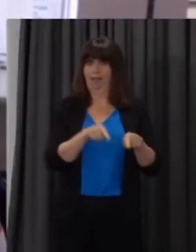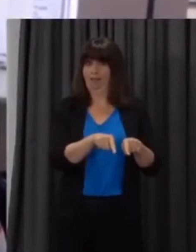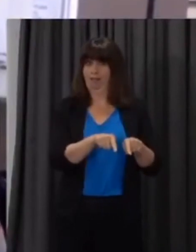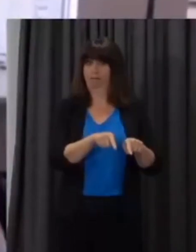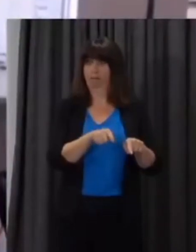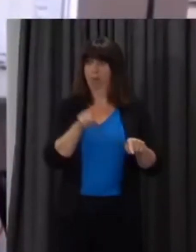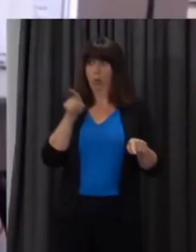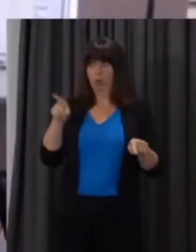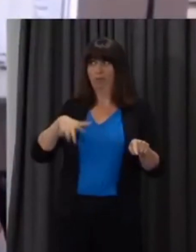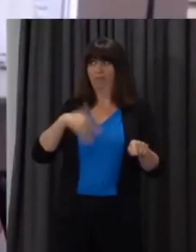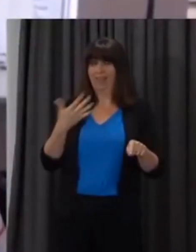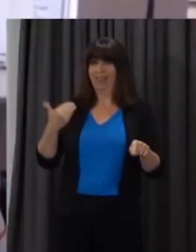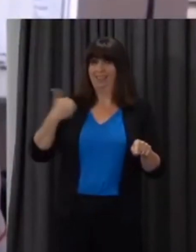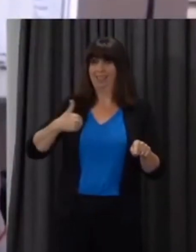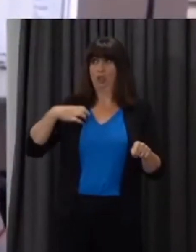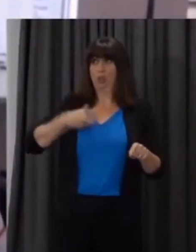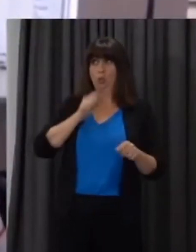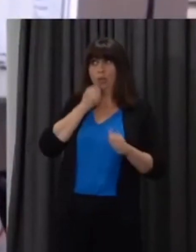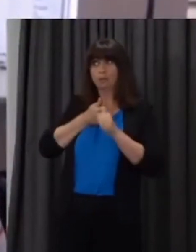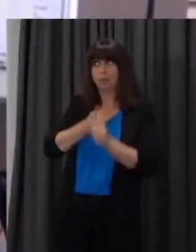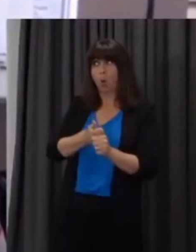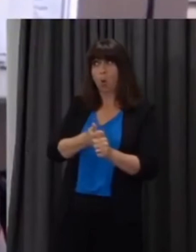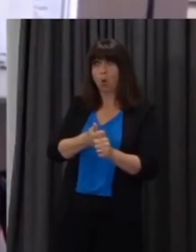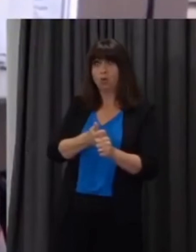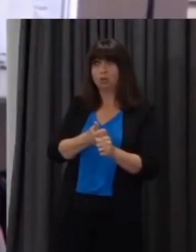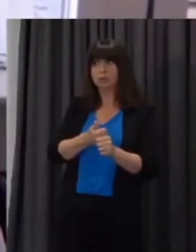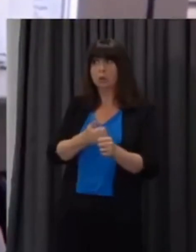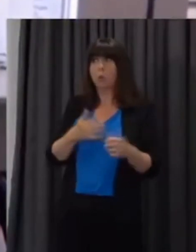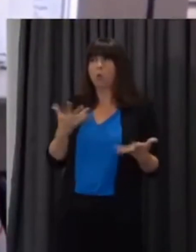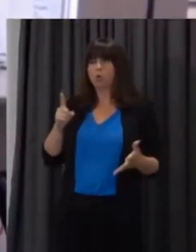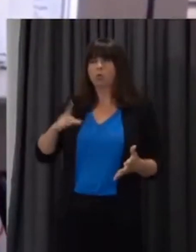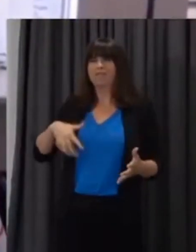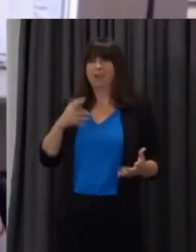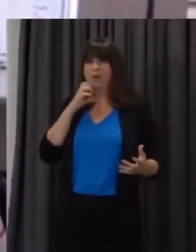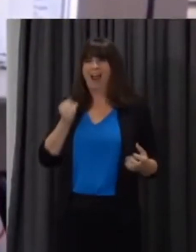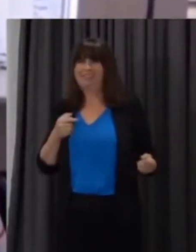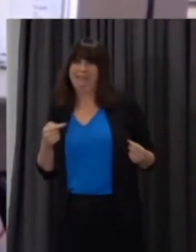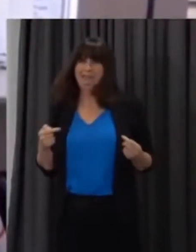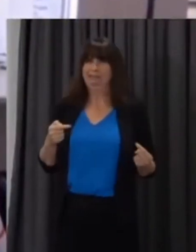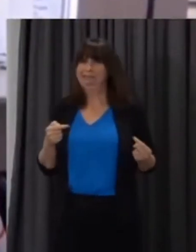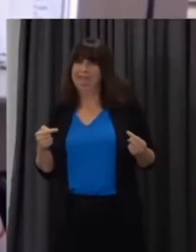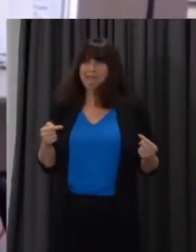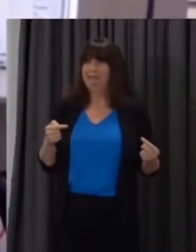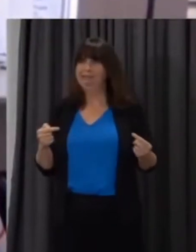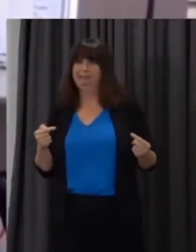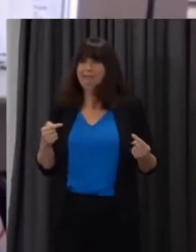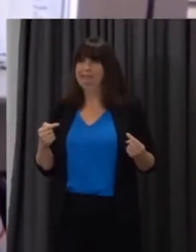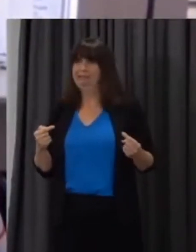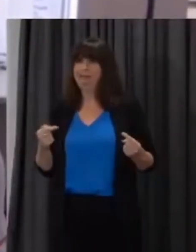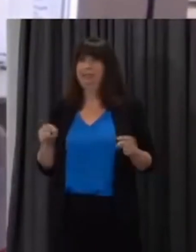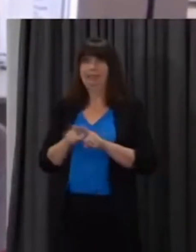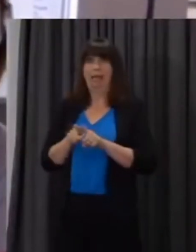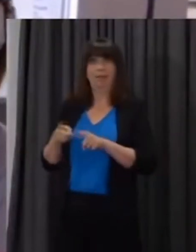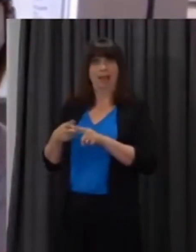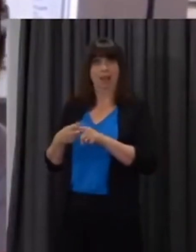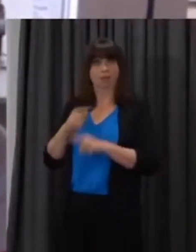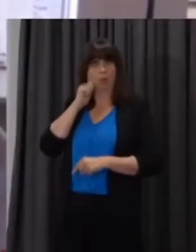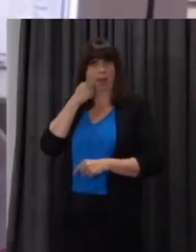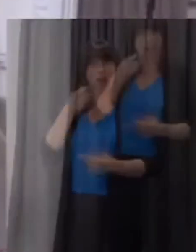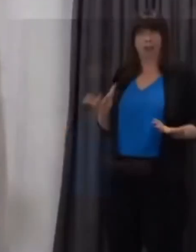will have the backing of teaching unions in doing that or is there potential for the sort of conflict intentions we've seen in England?